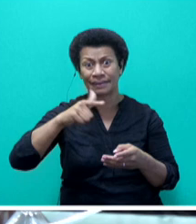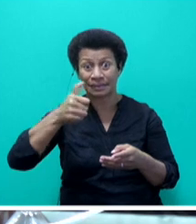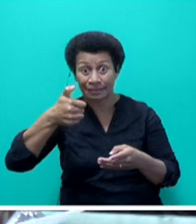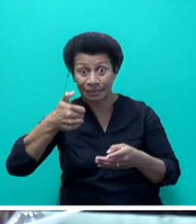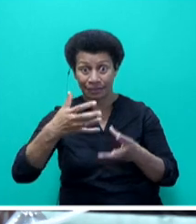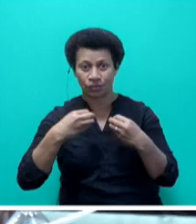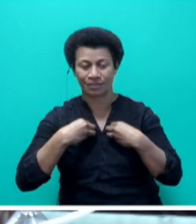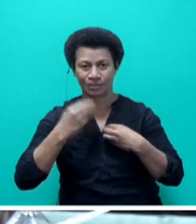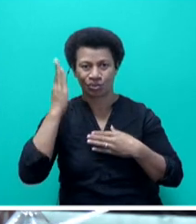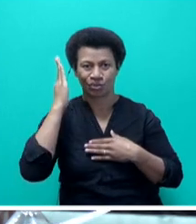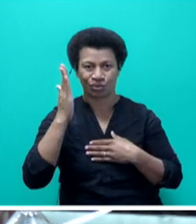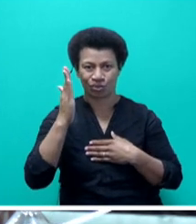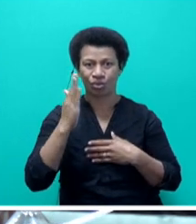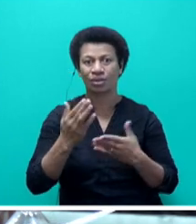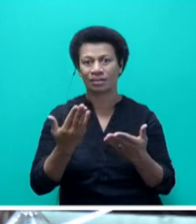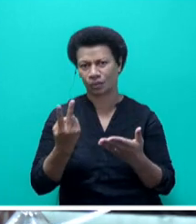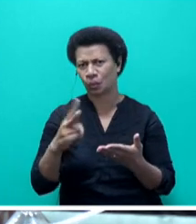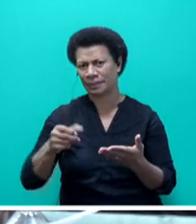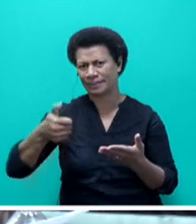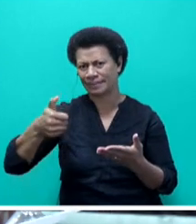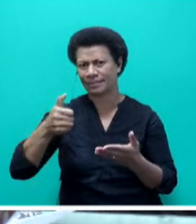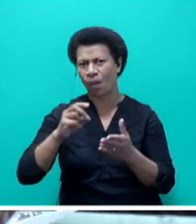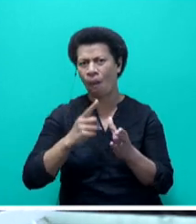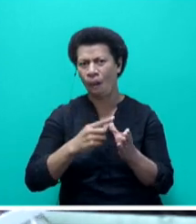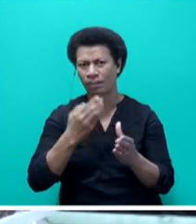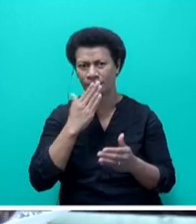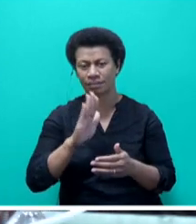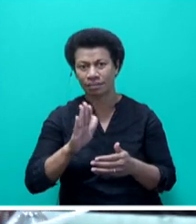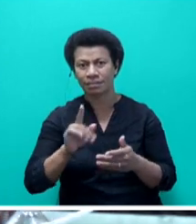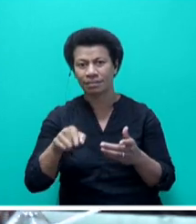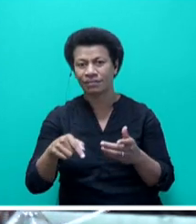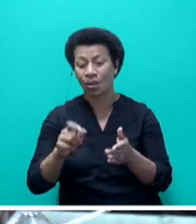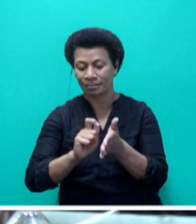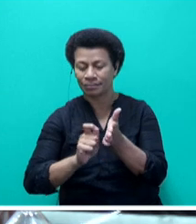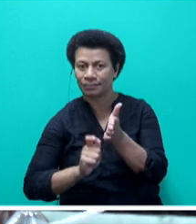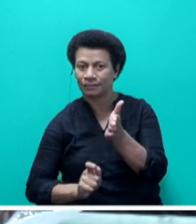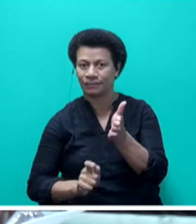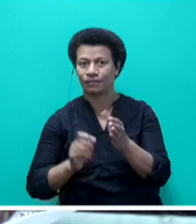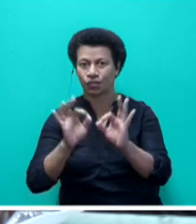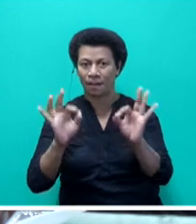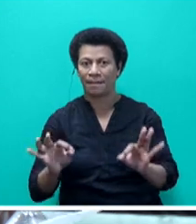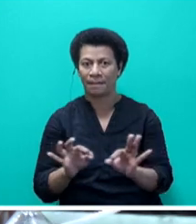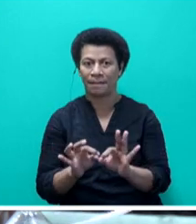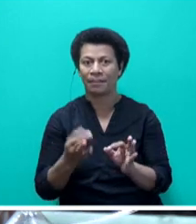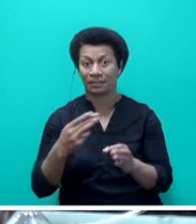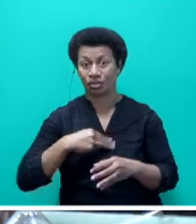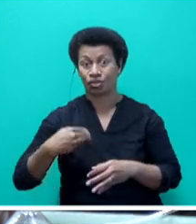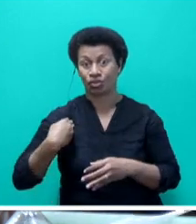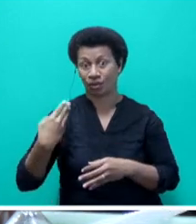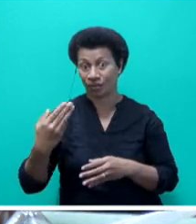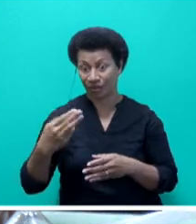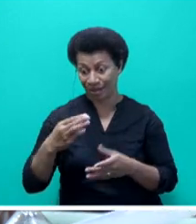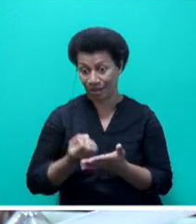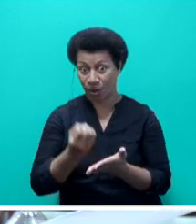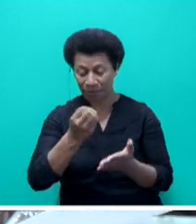received by schools as of 26 August 2022 through the hard copy manual application forms. The Ministry of Economy has already assessed these applications